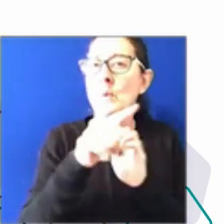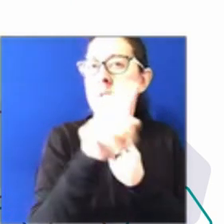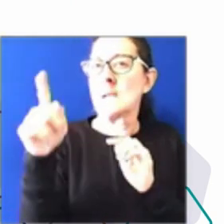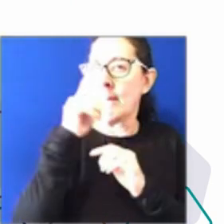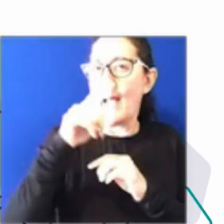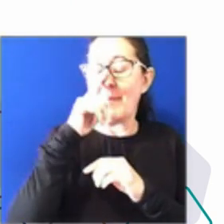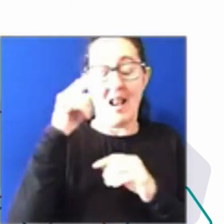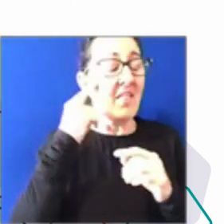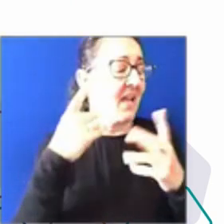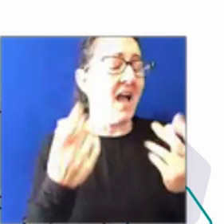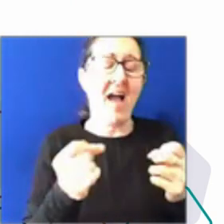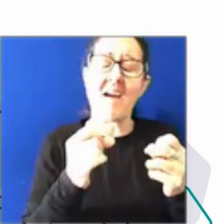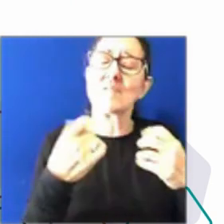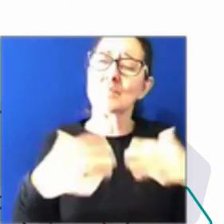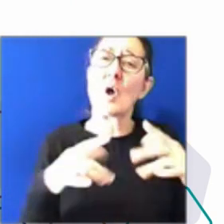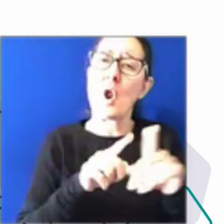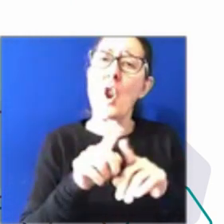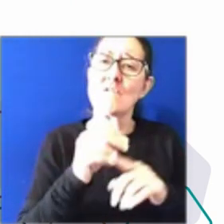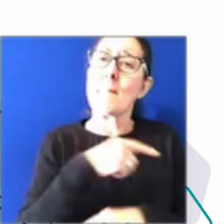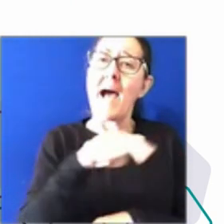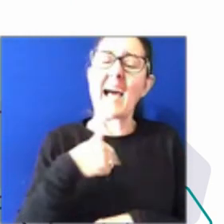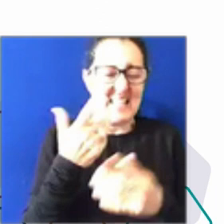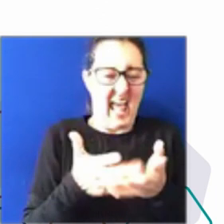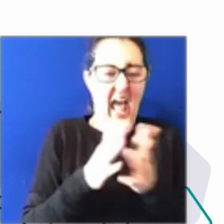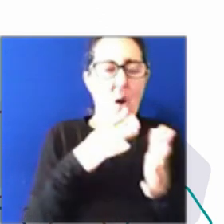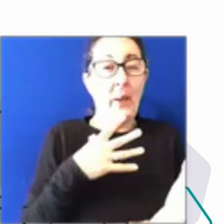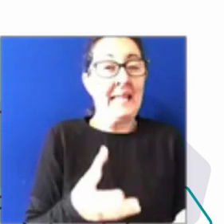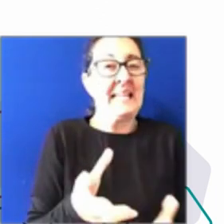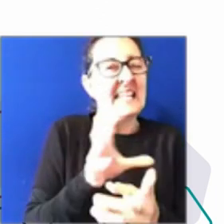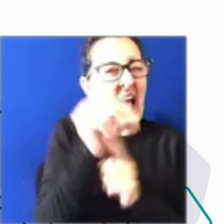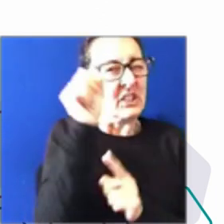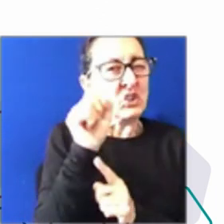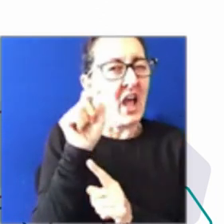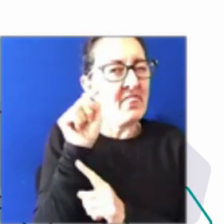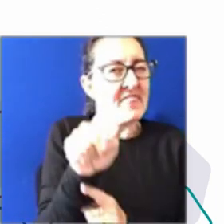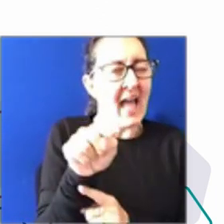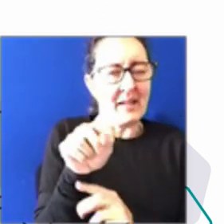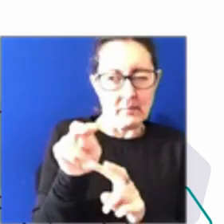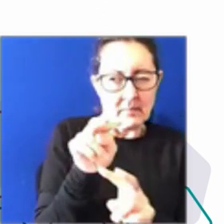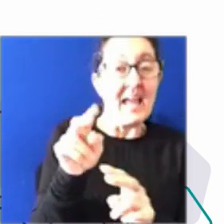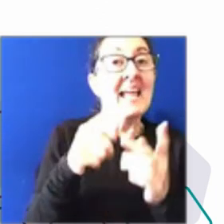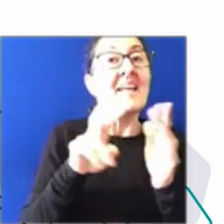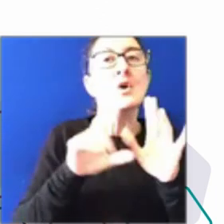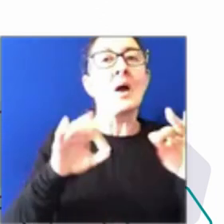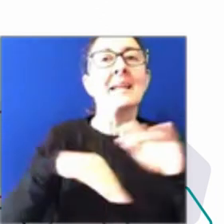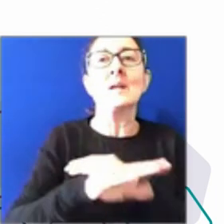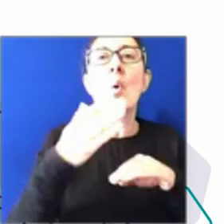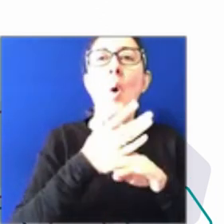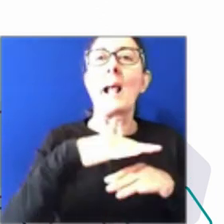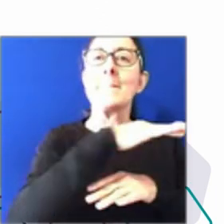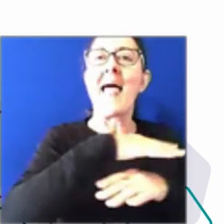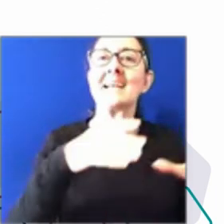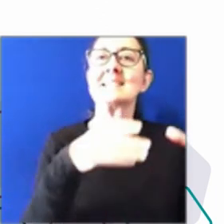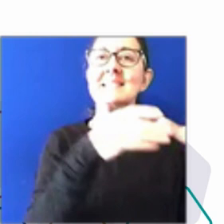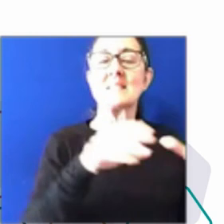of how do you get those cues when you're not inside a workplace that are really important for us to support people going through different